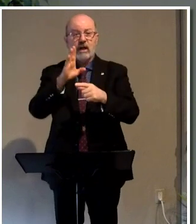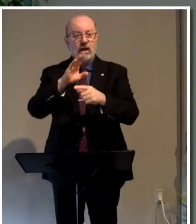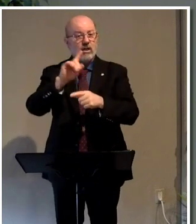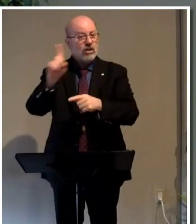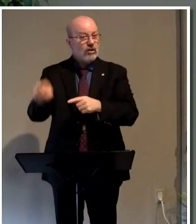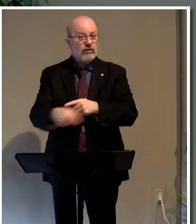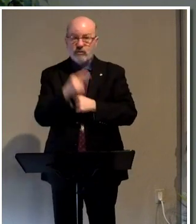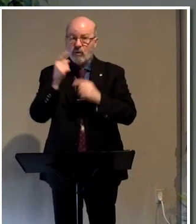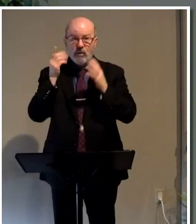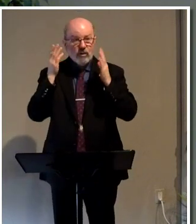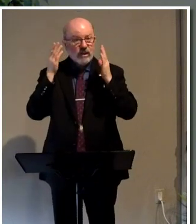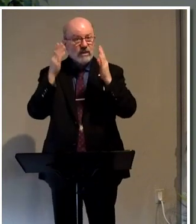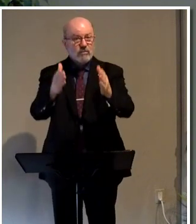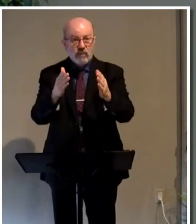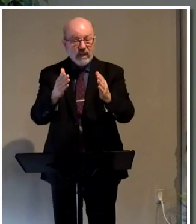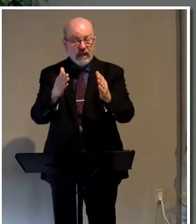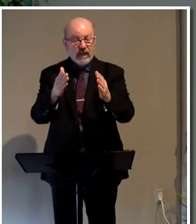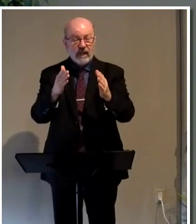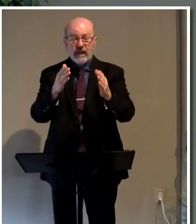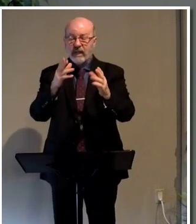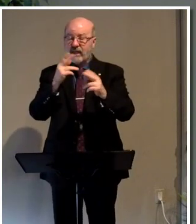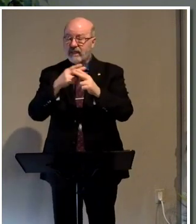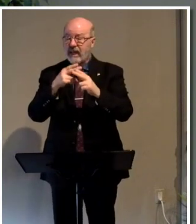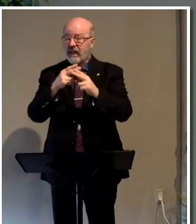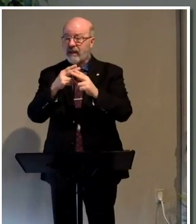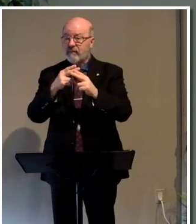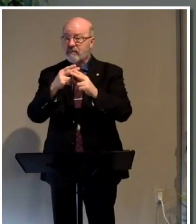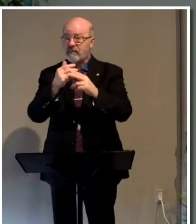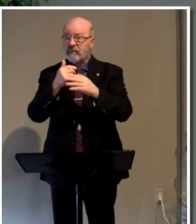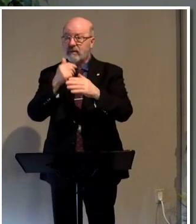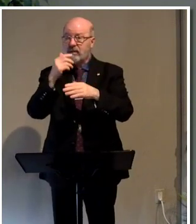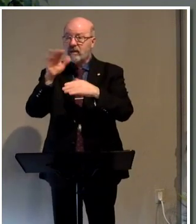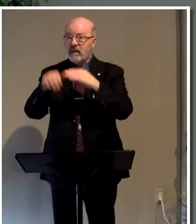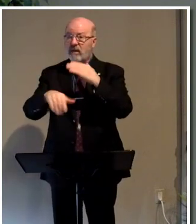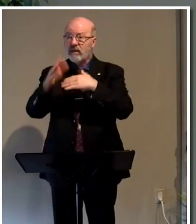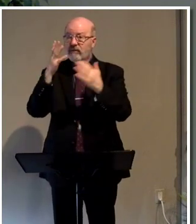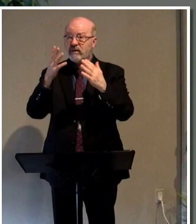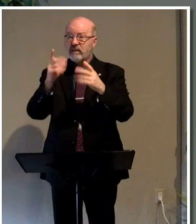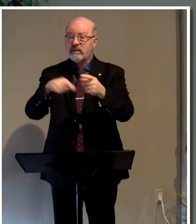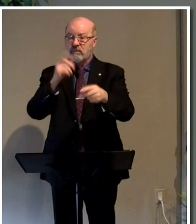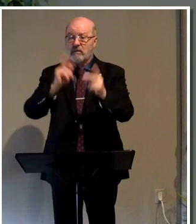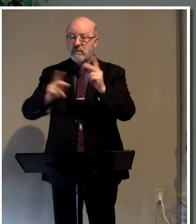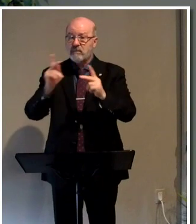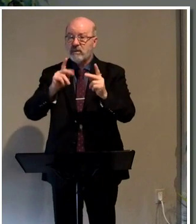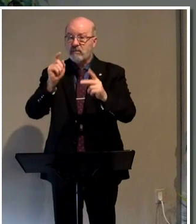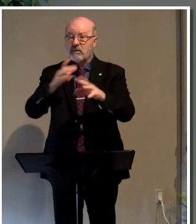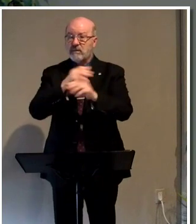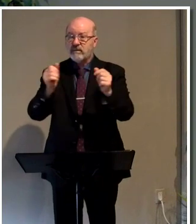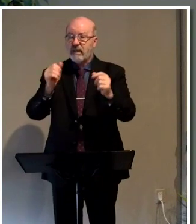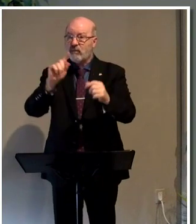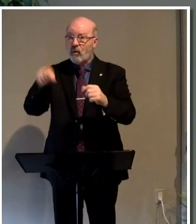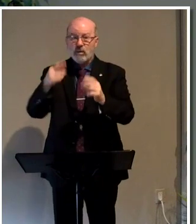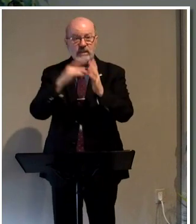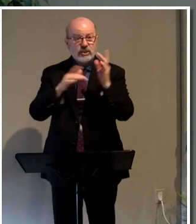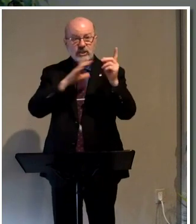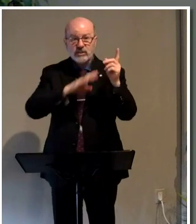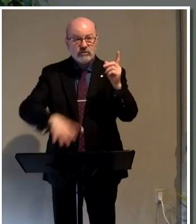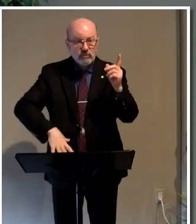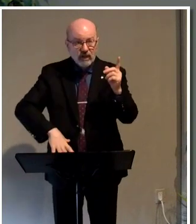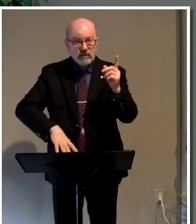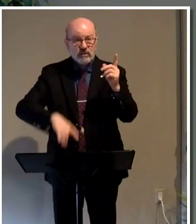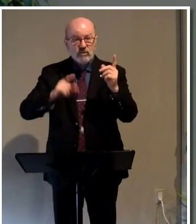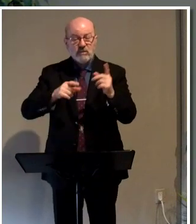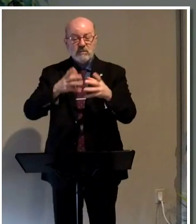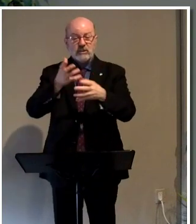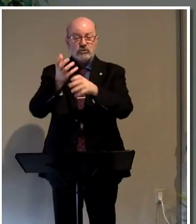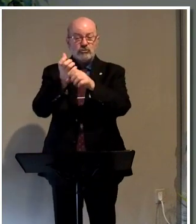other name under heaven given among men whereby we must be saved than Jesus Christ. So we must speak, we must draw people